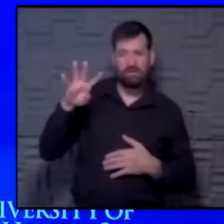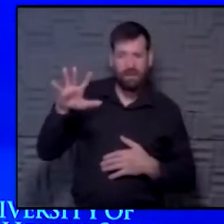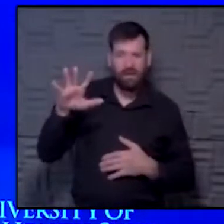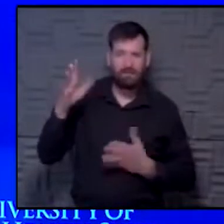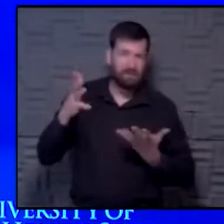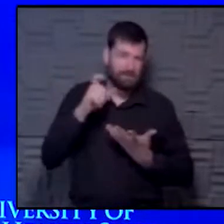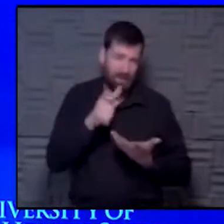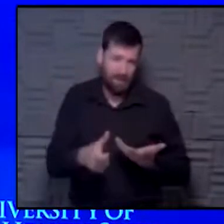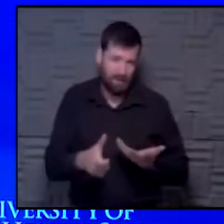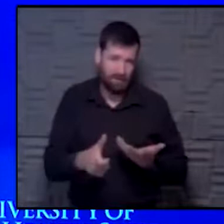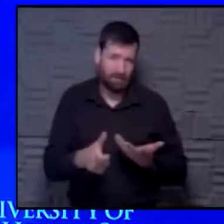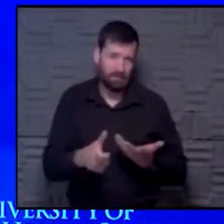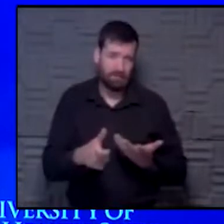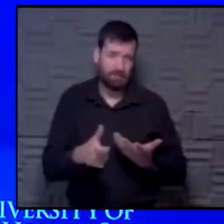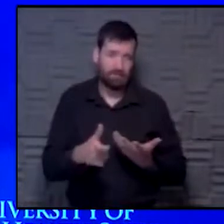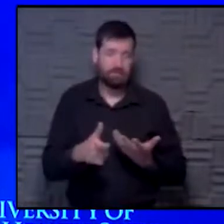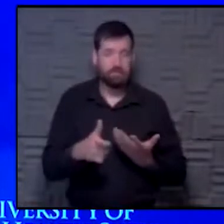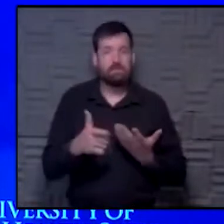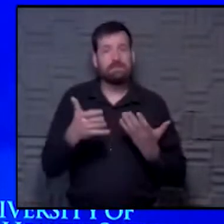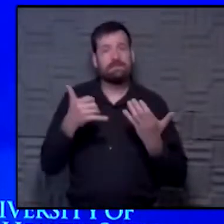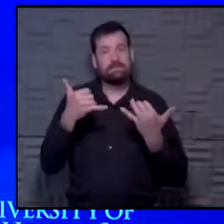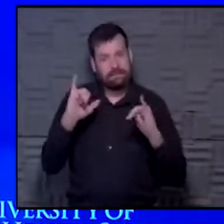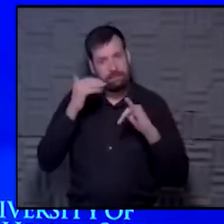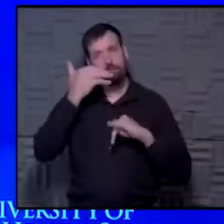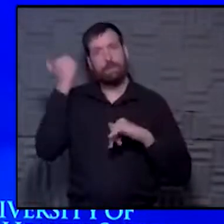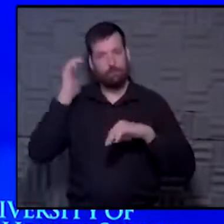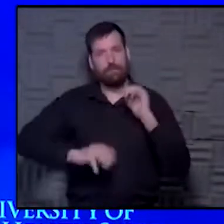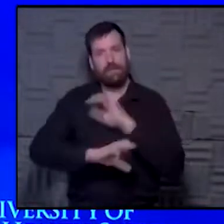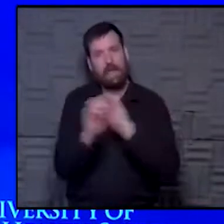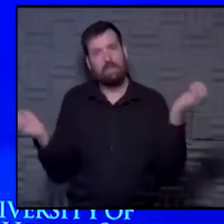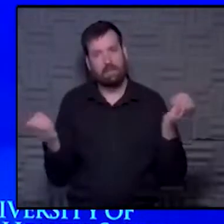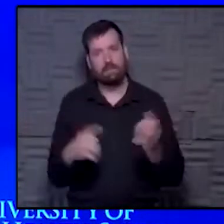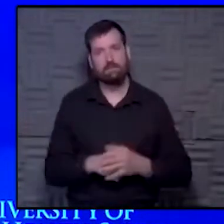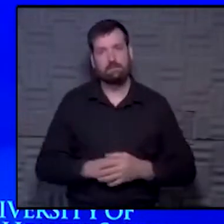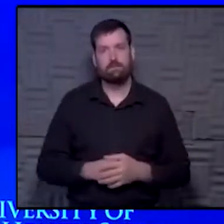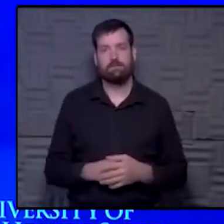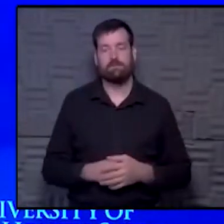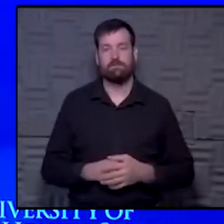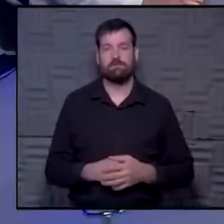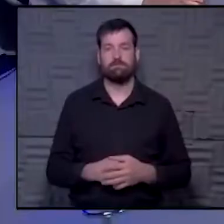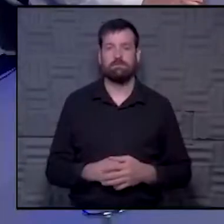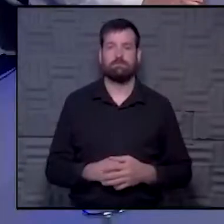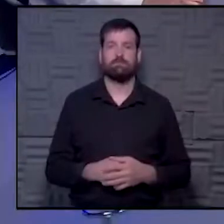described in your specific circumstance, it still will be better than not having the vaccine.